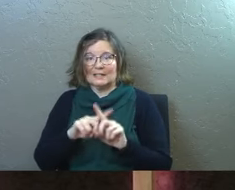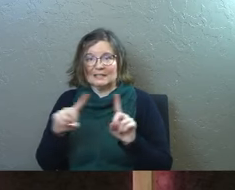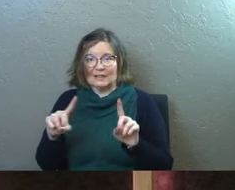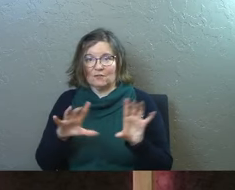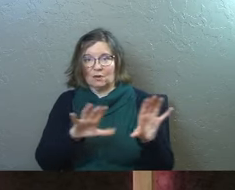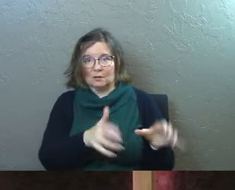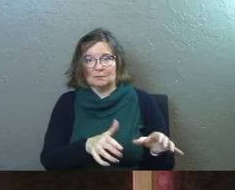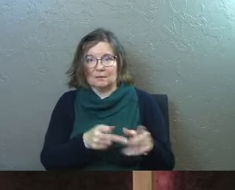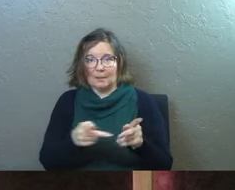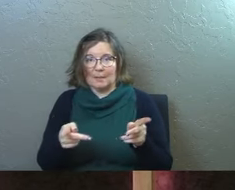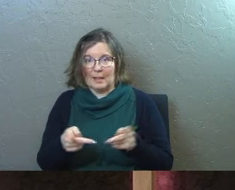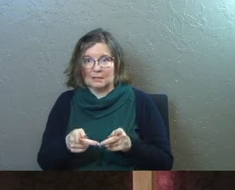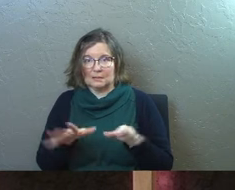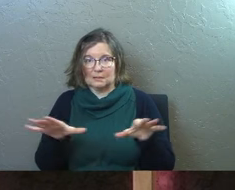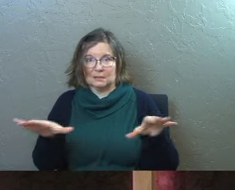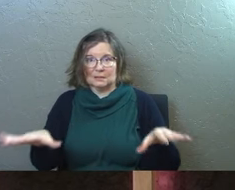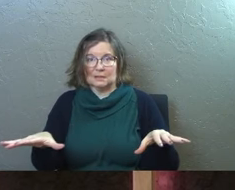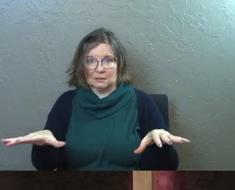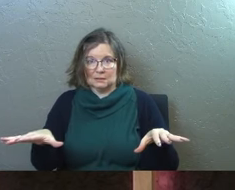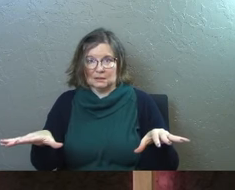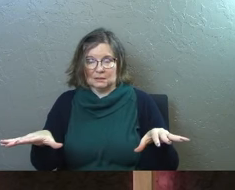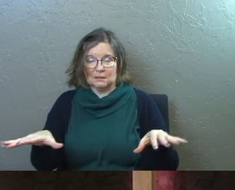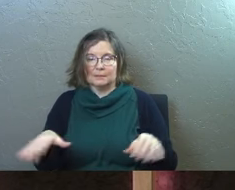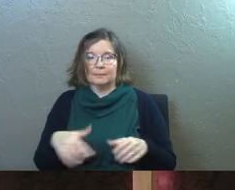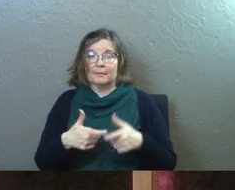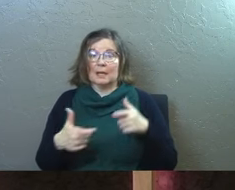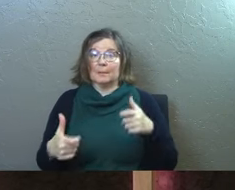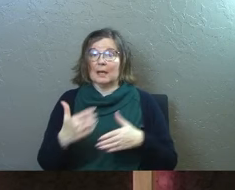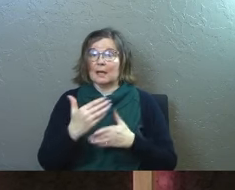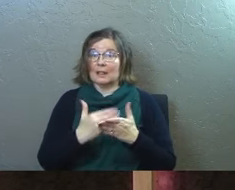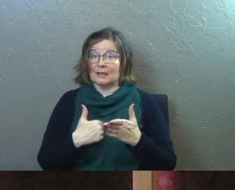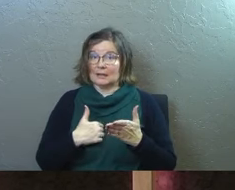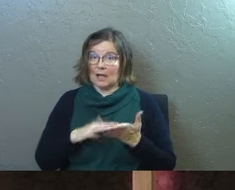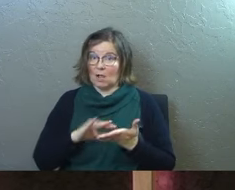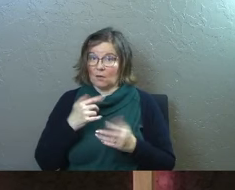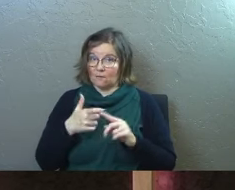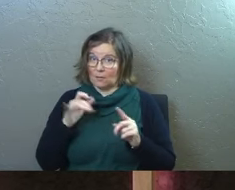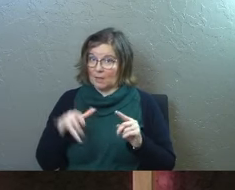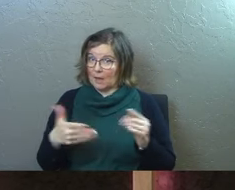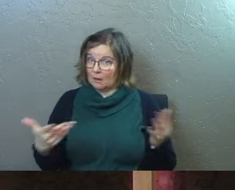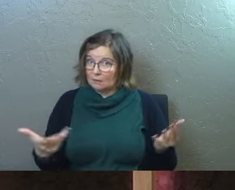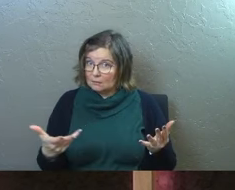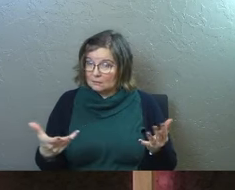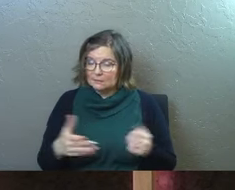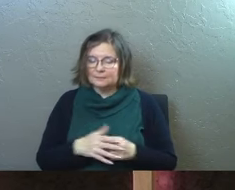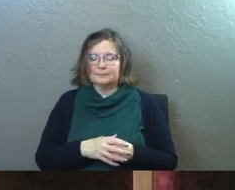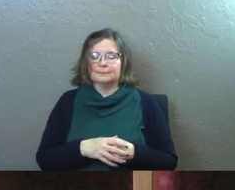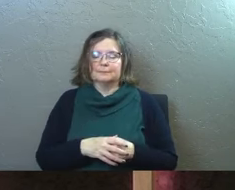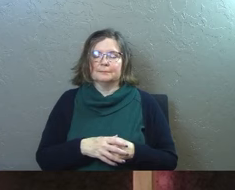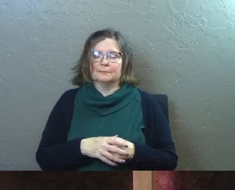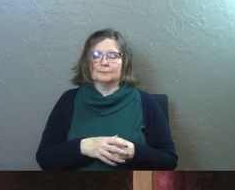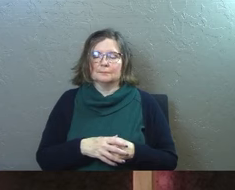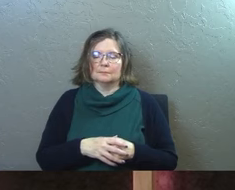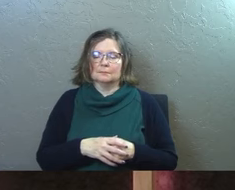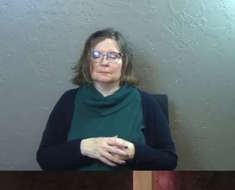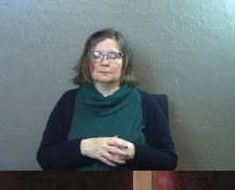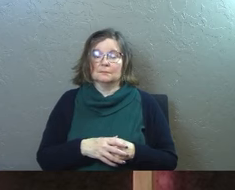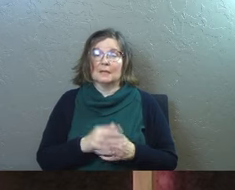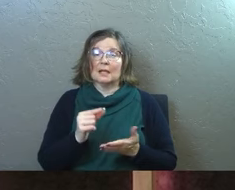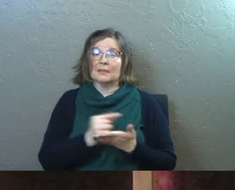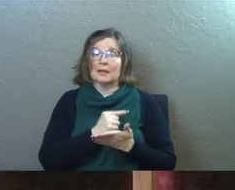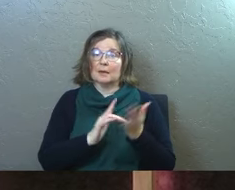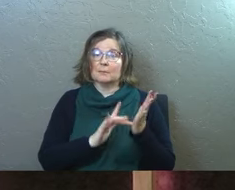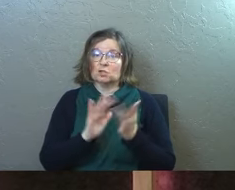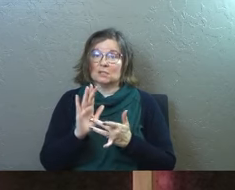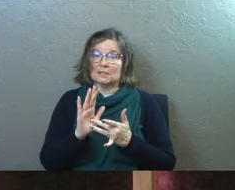very different places. And the, the big lesson that I get from all of that is that the